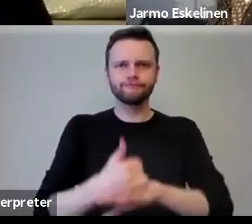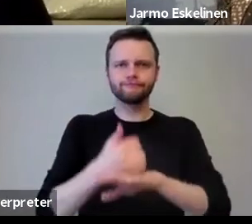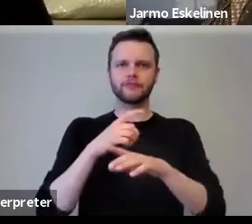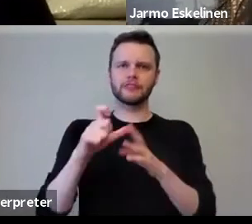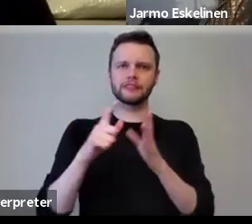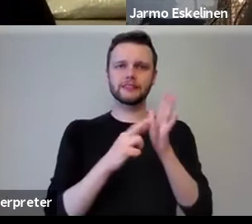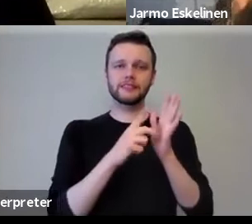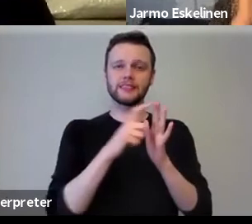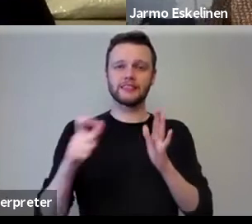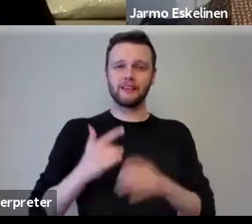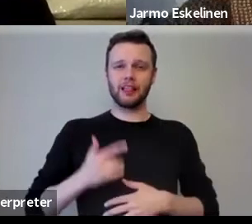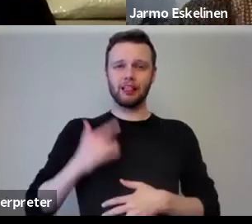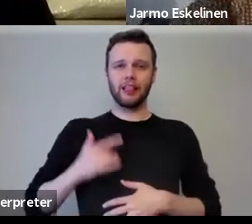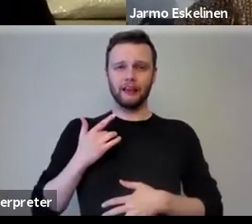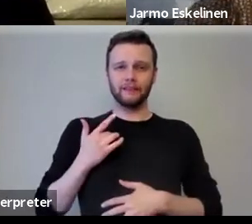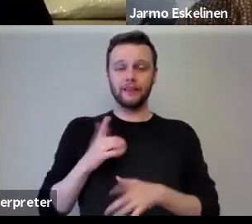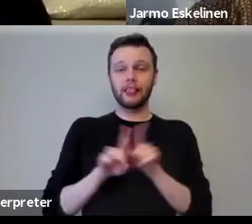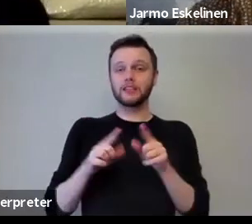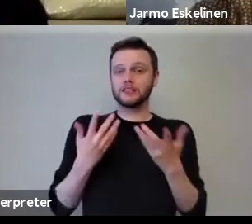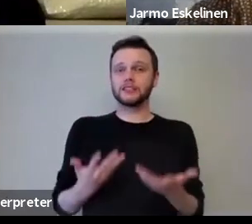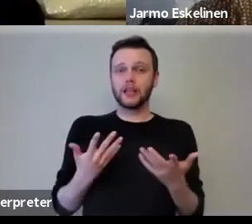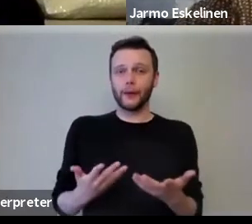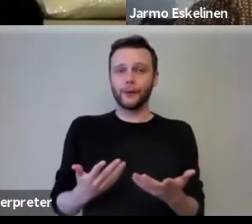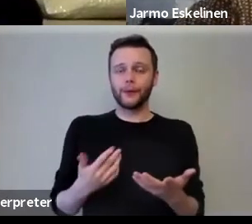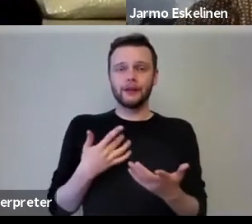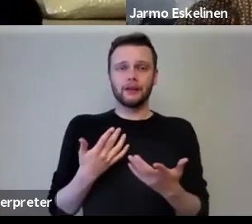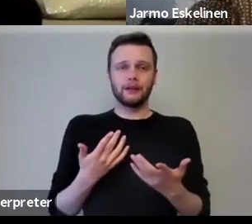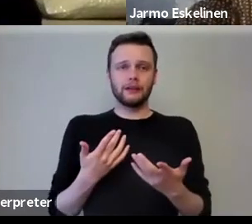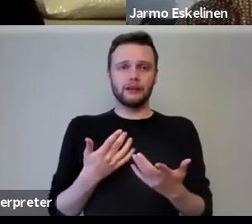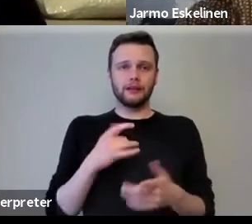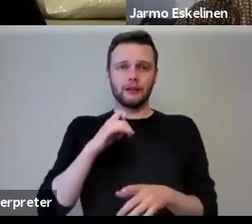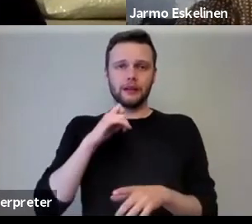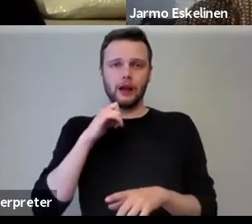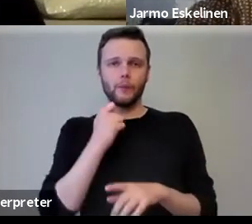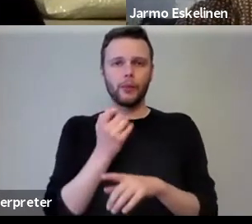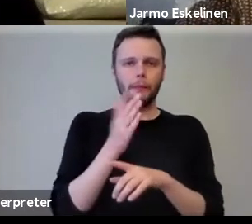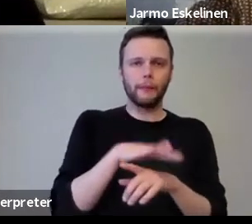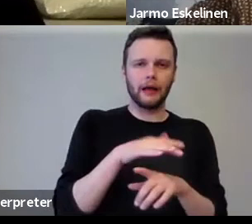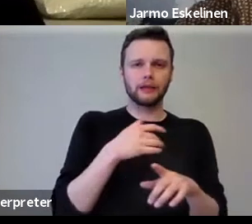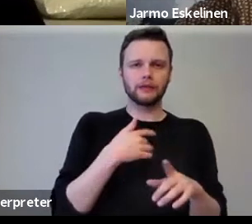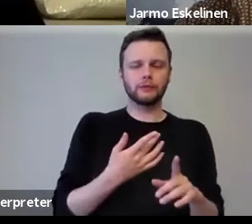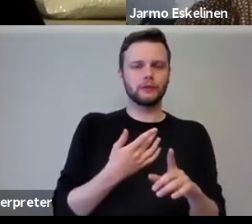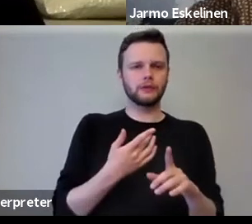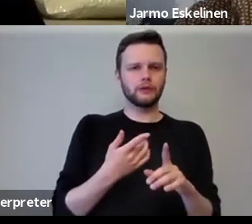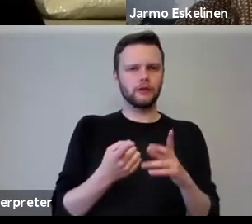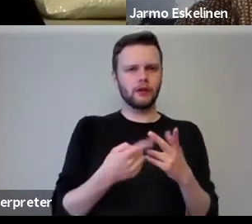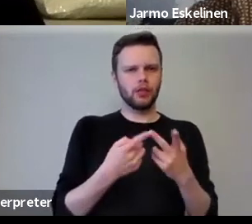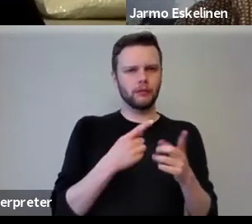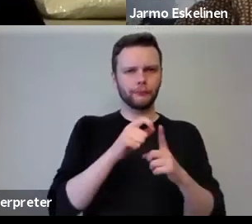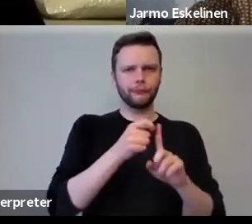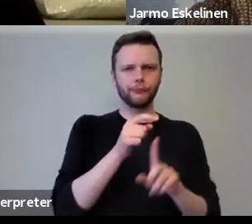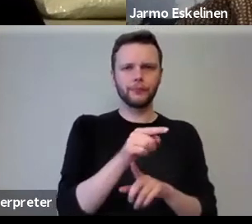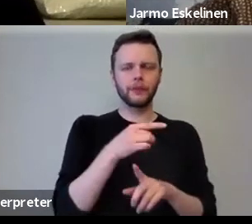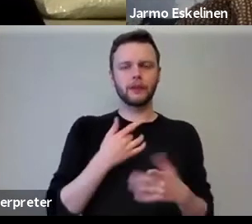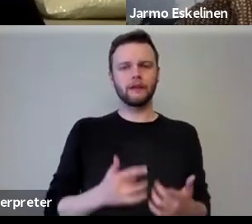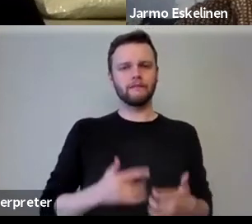particularly in a moment like this, uh, when, um, and I will go back to Arundhati Roy, um, he said, it feels like